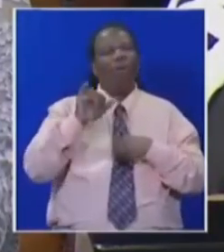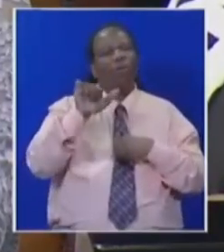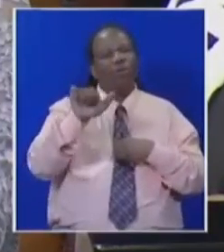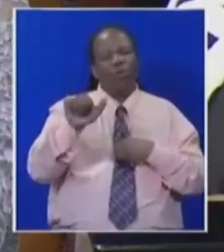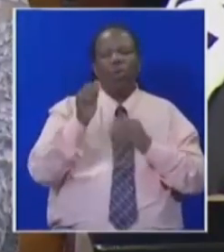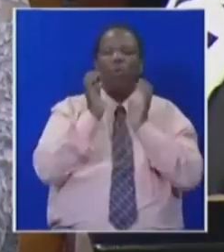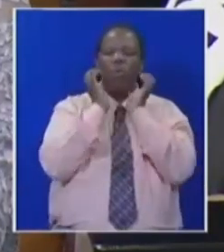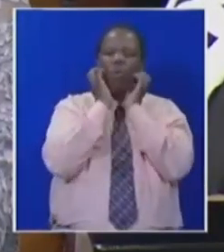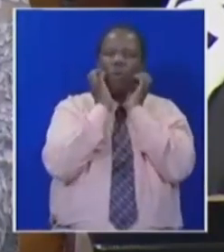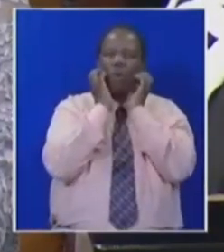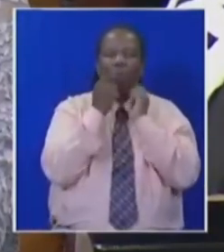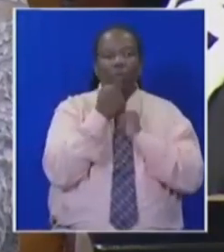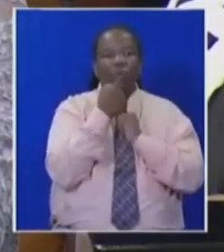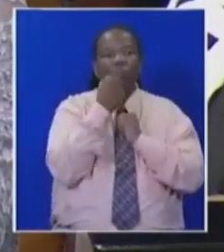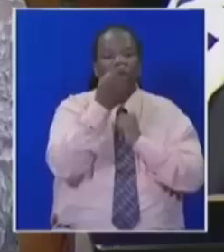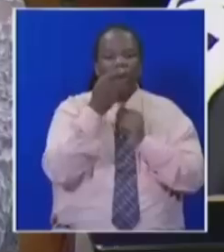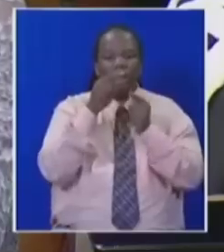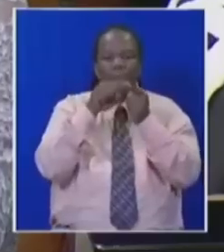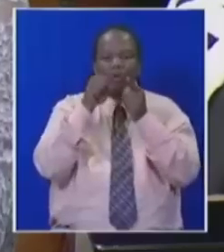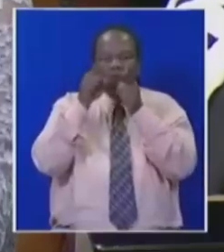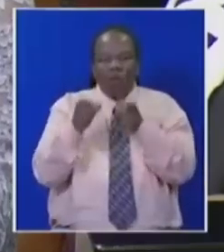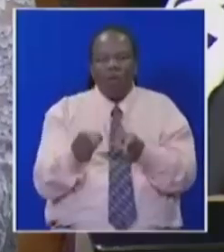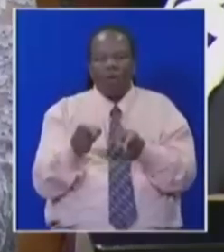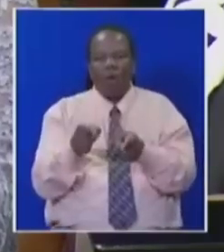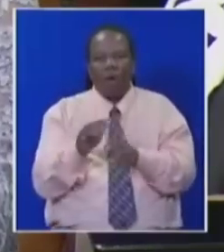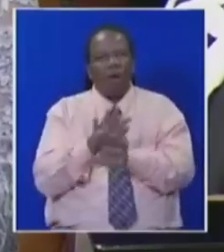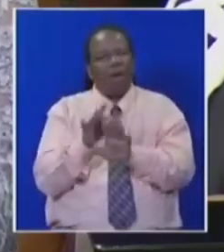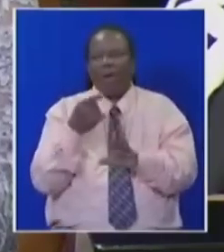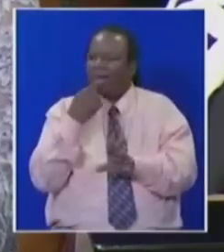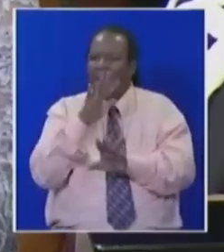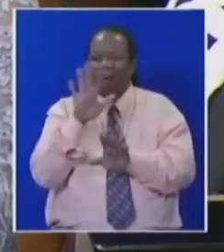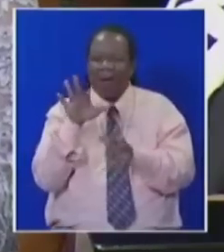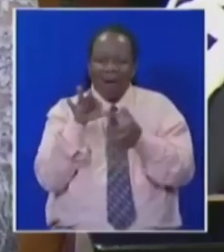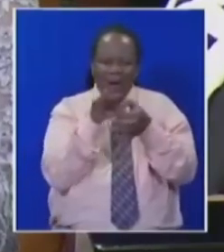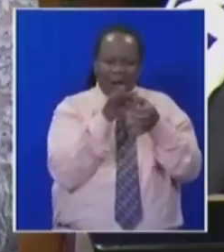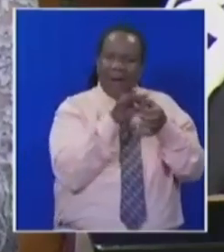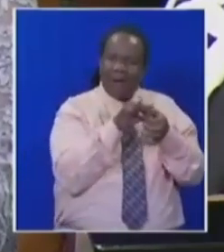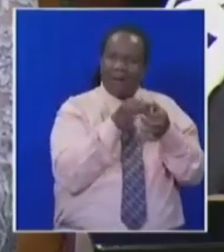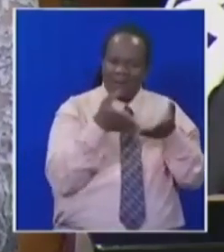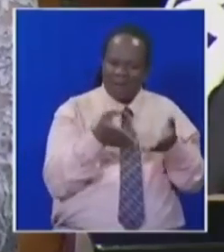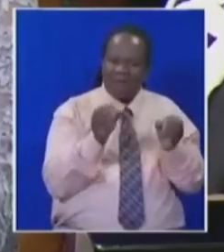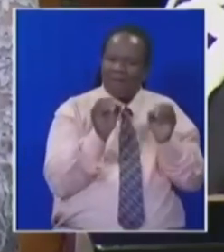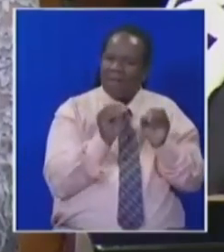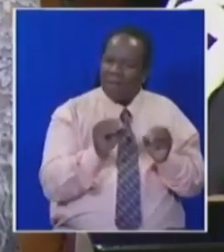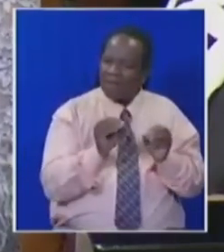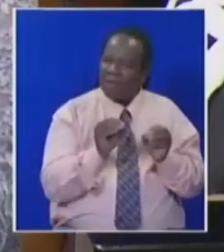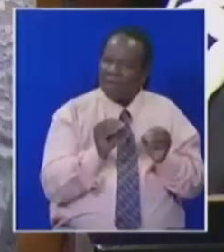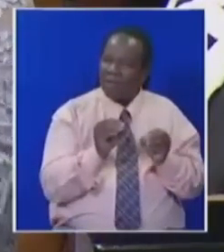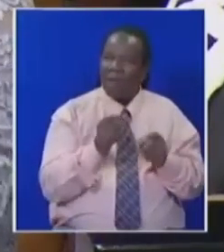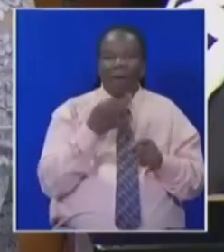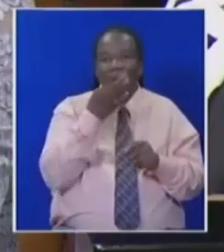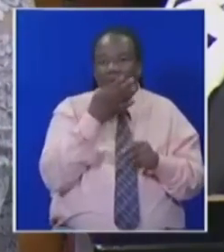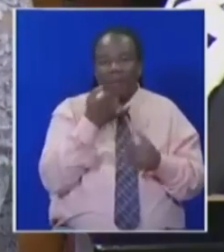what you said were points of order and i told you they had no bearing on this sitting and i'm saying now